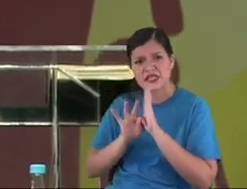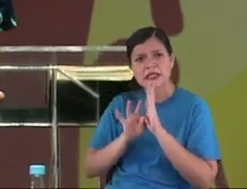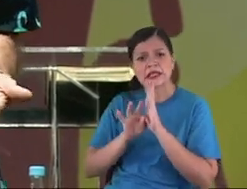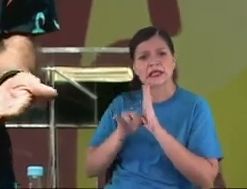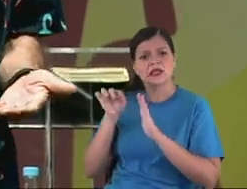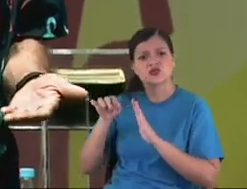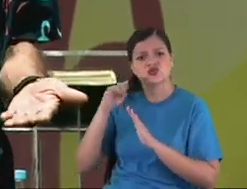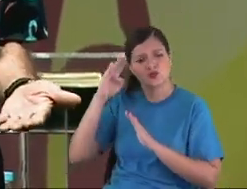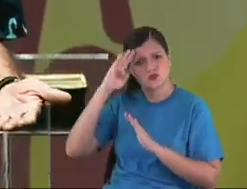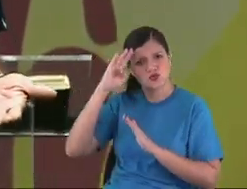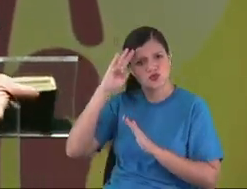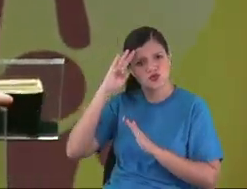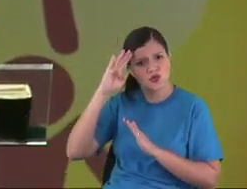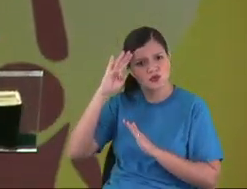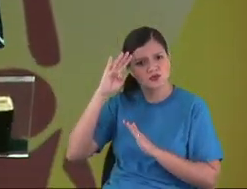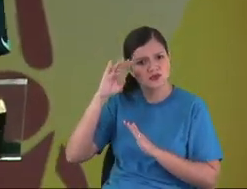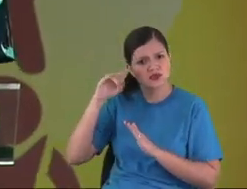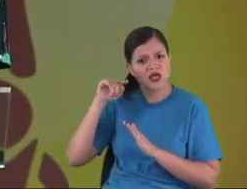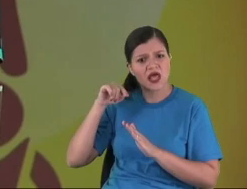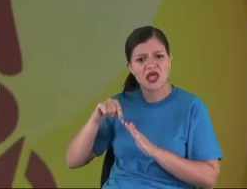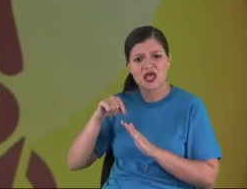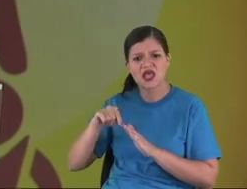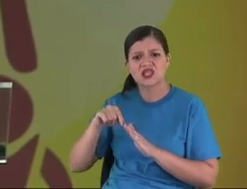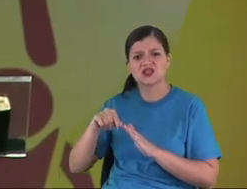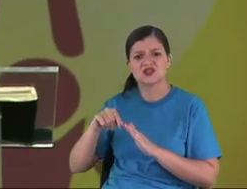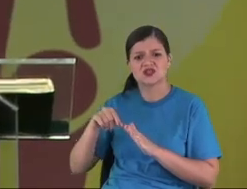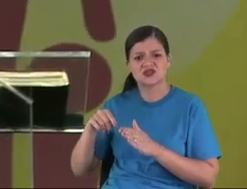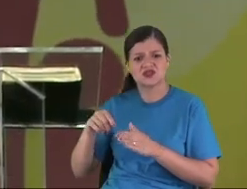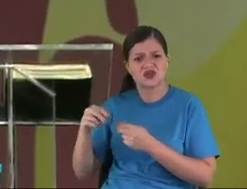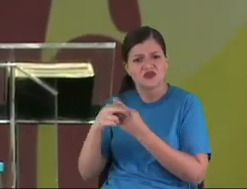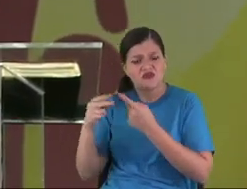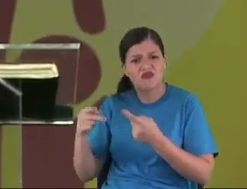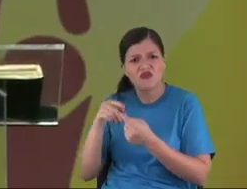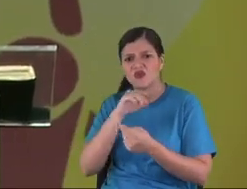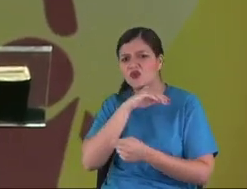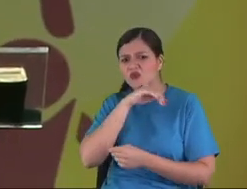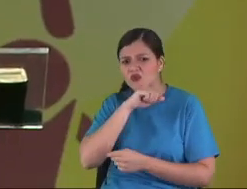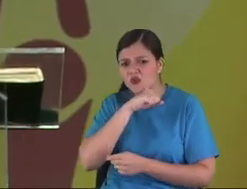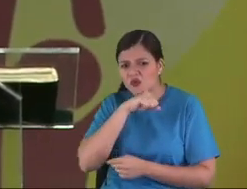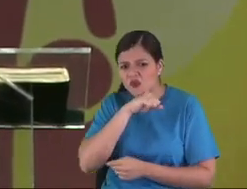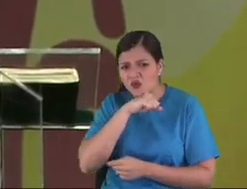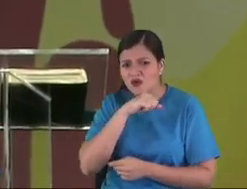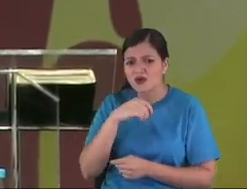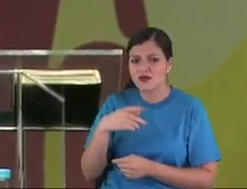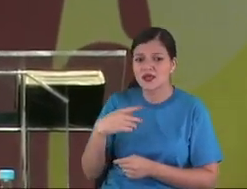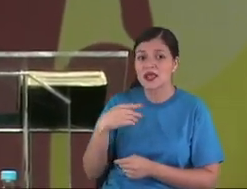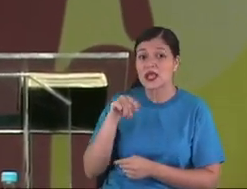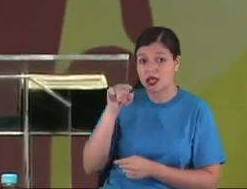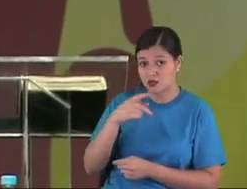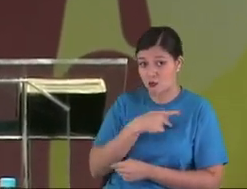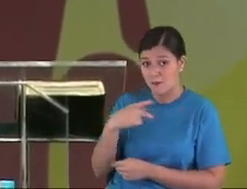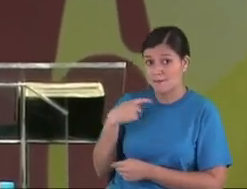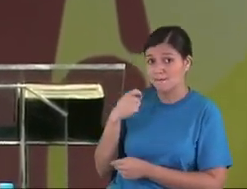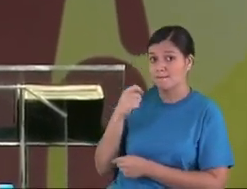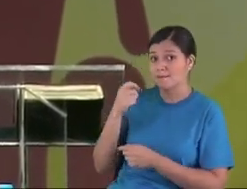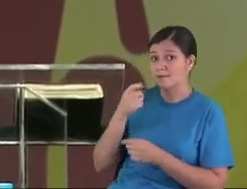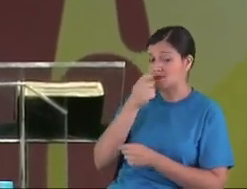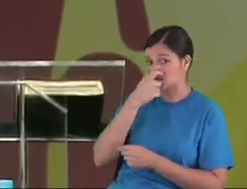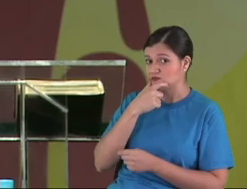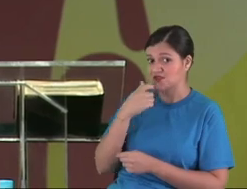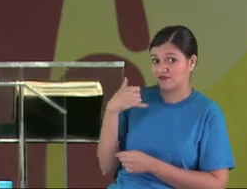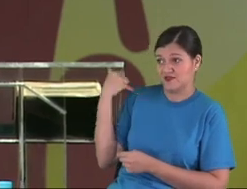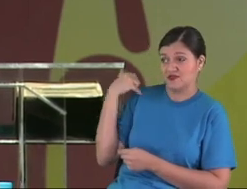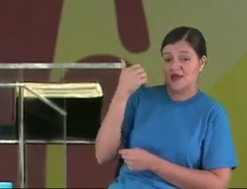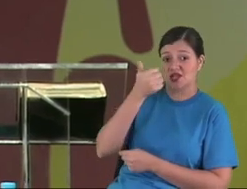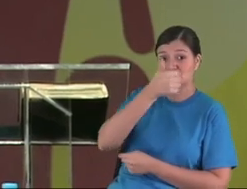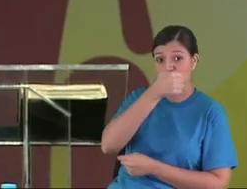papers about the Vietnam soldiers. In my 11 years,